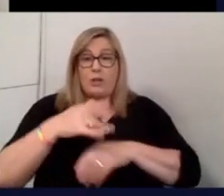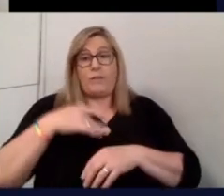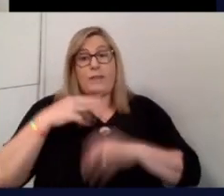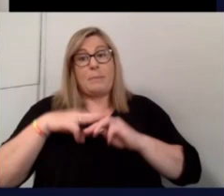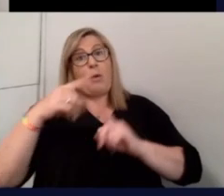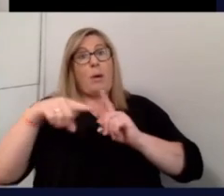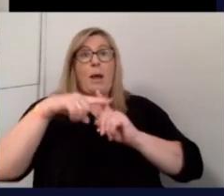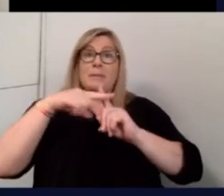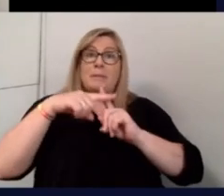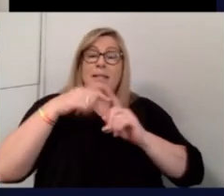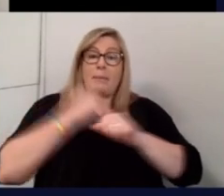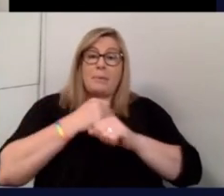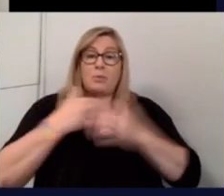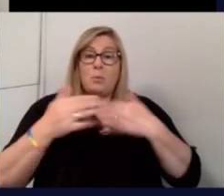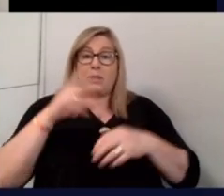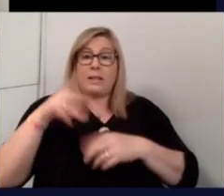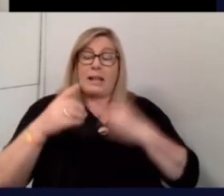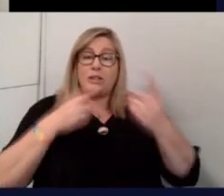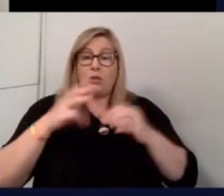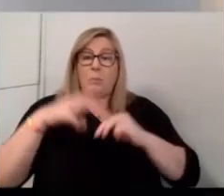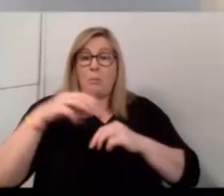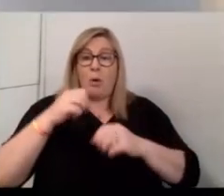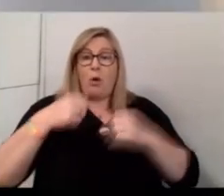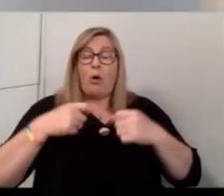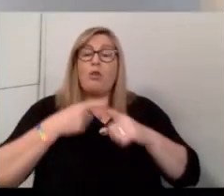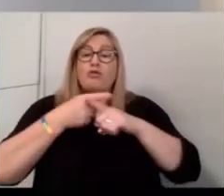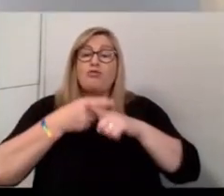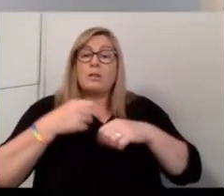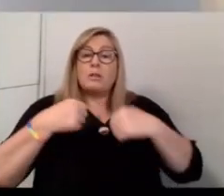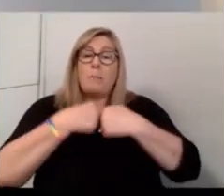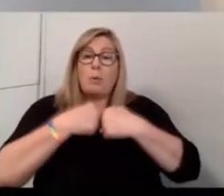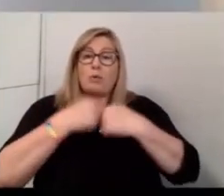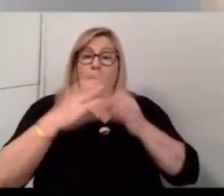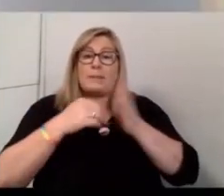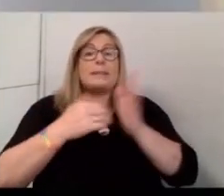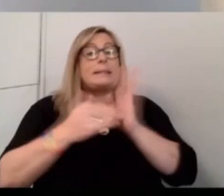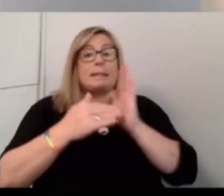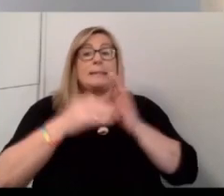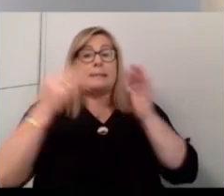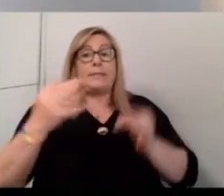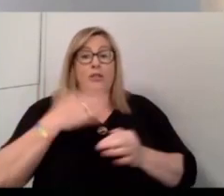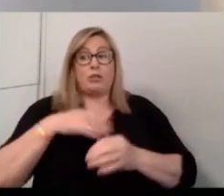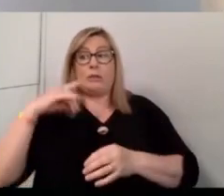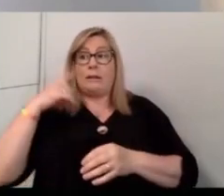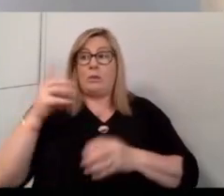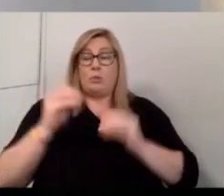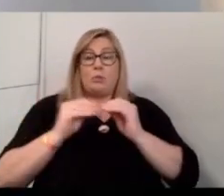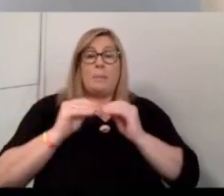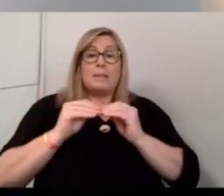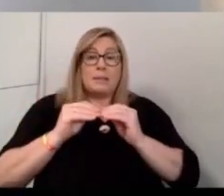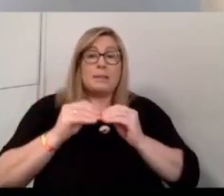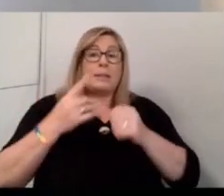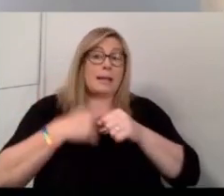about being able to maybe do more cross-border business? Yeah, definitely. I think just hearing those comments there were again